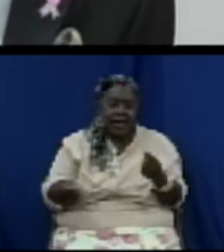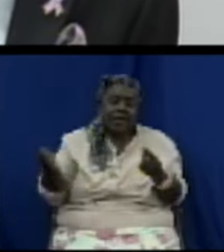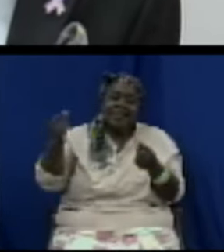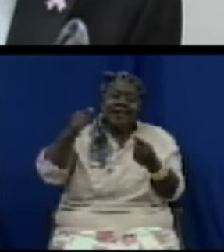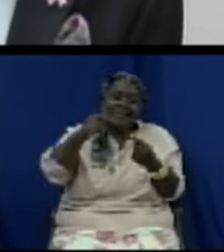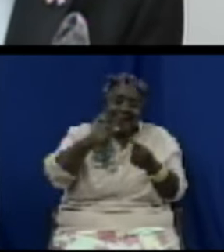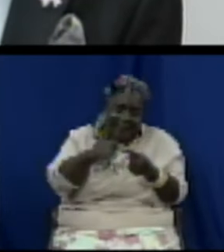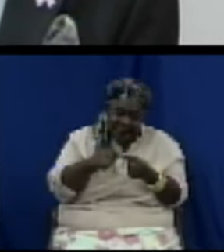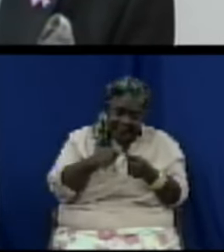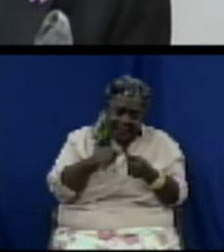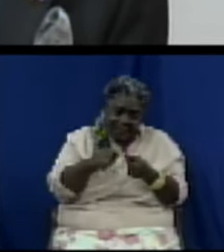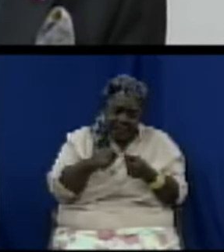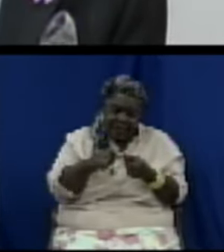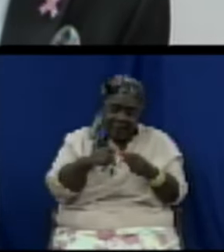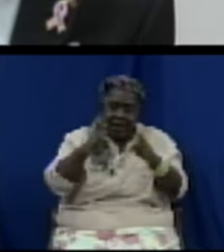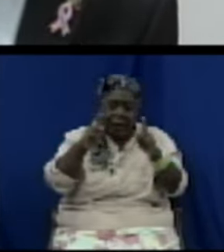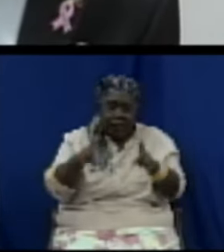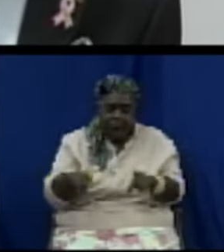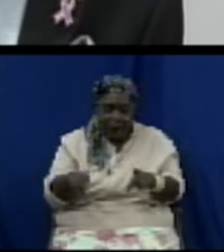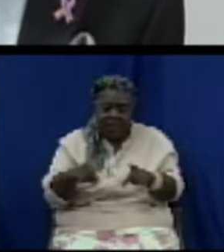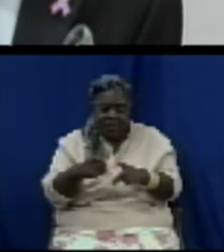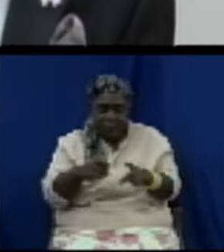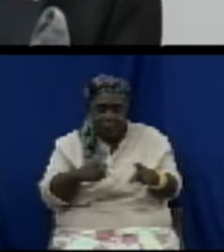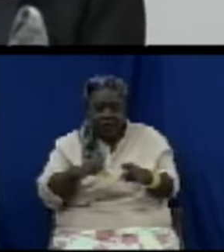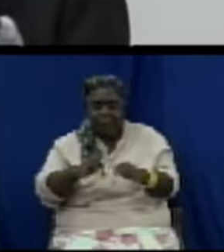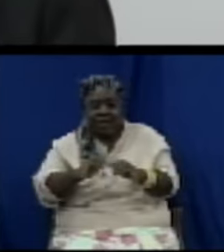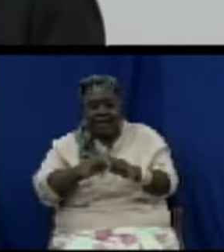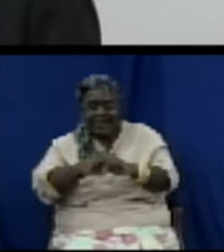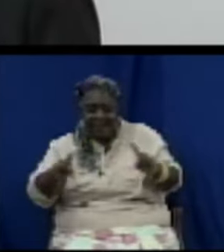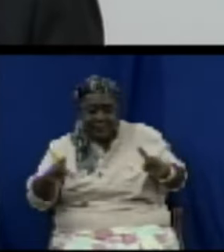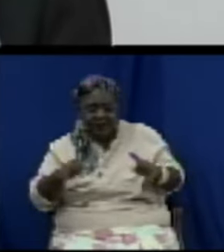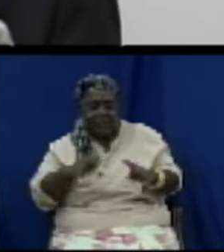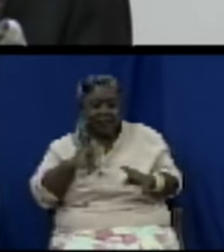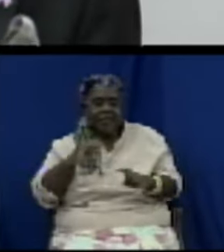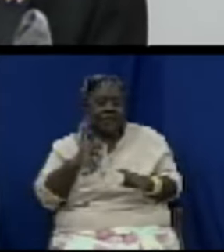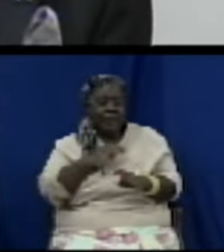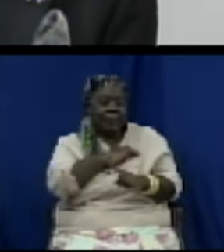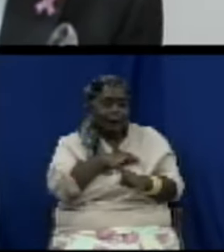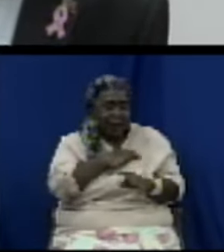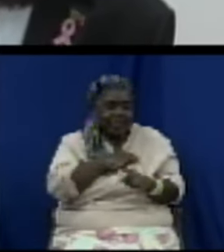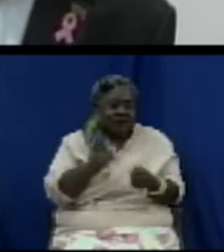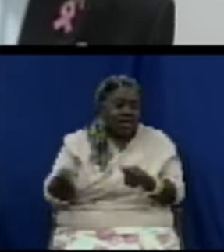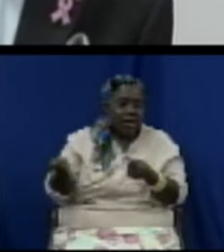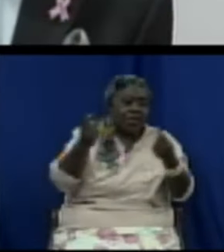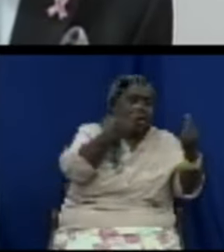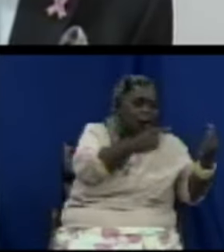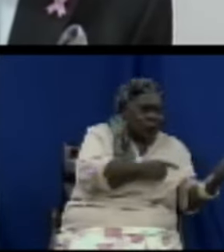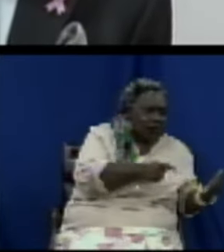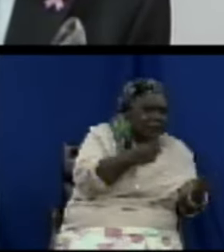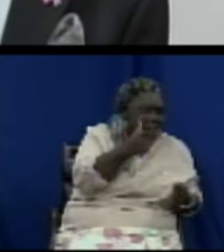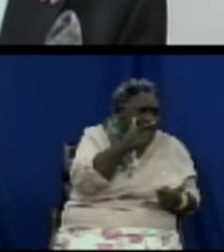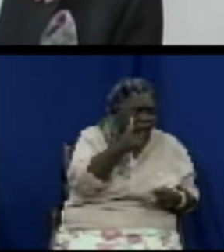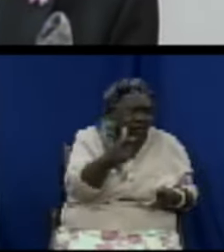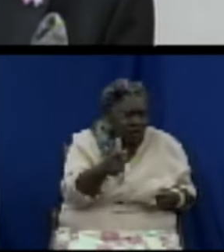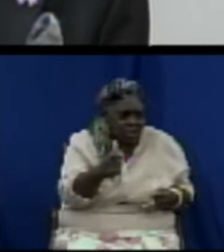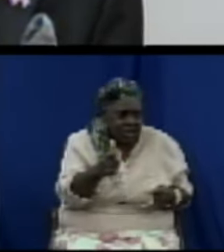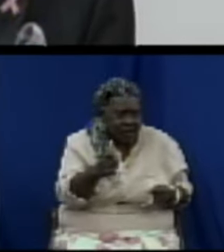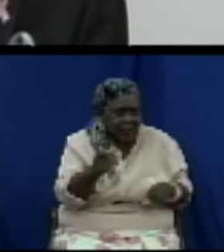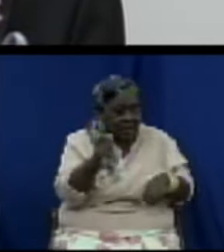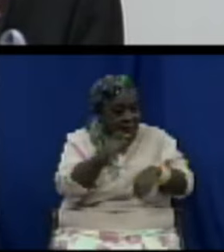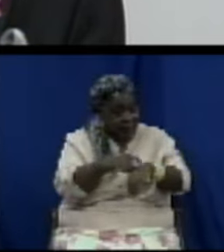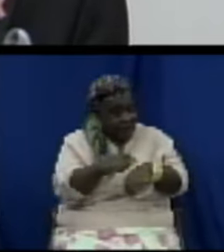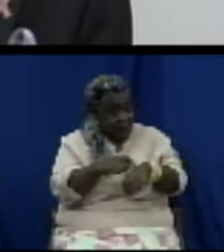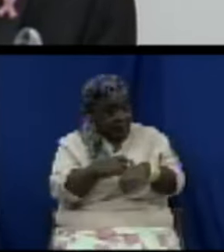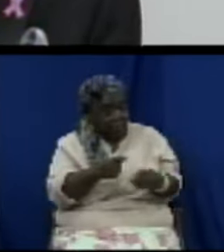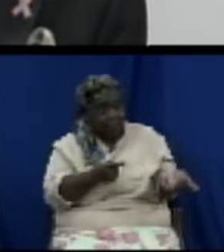in a different ministry comes and removes them by the time they